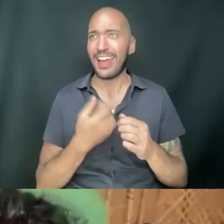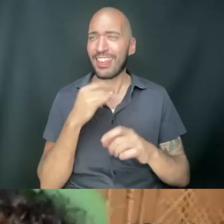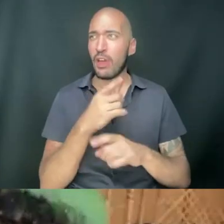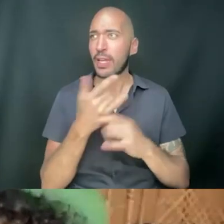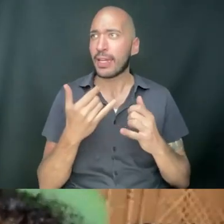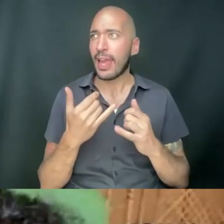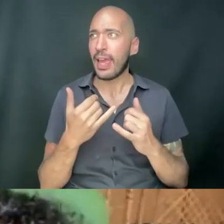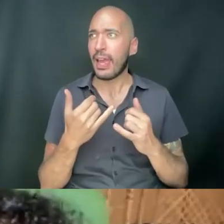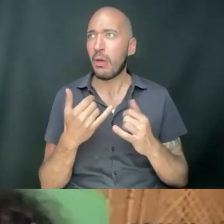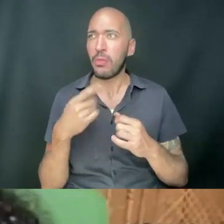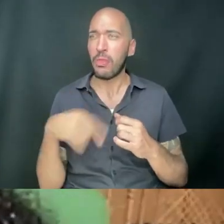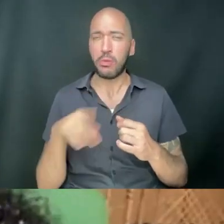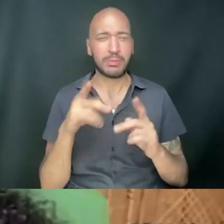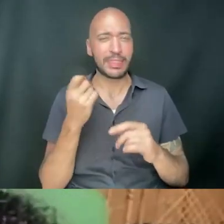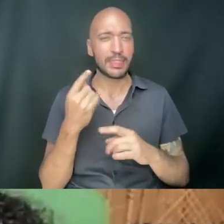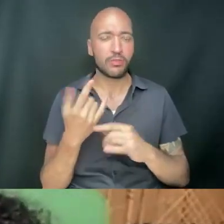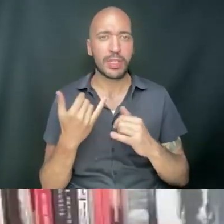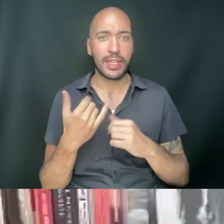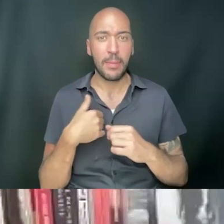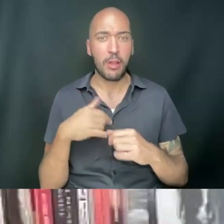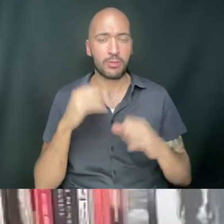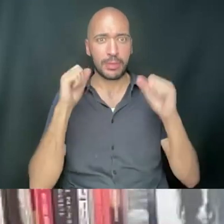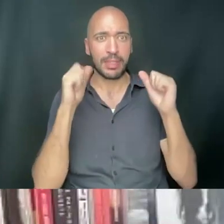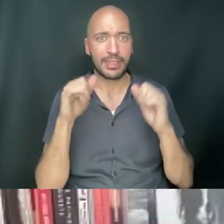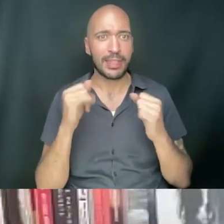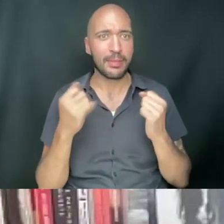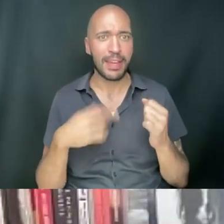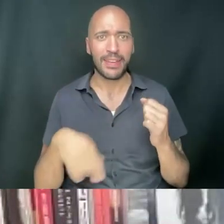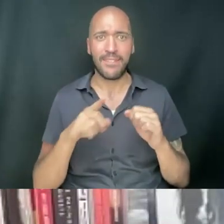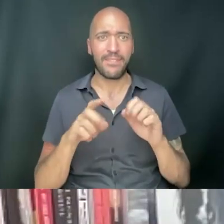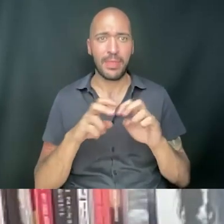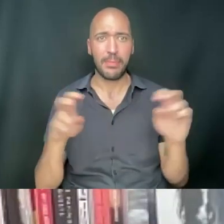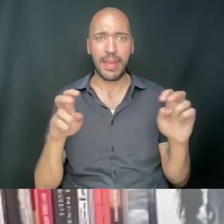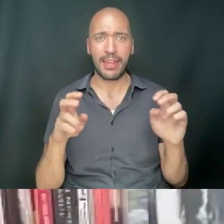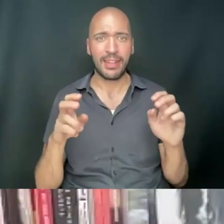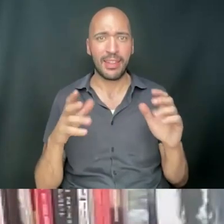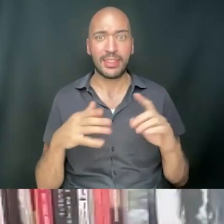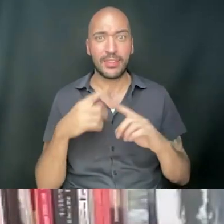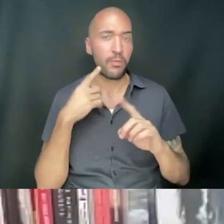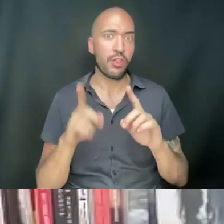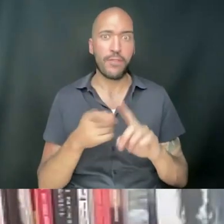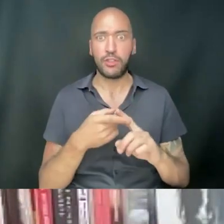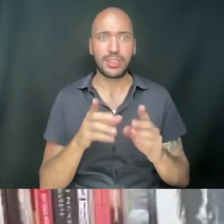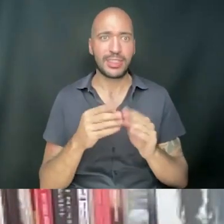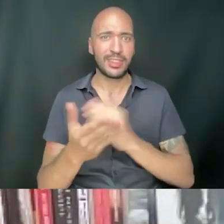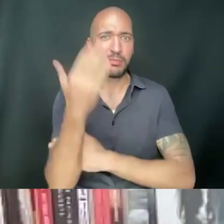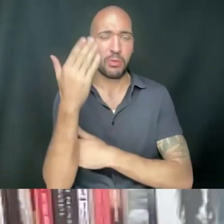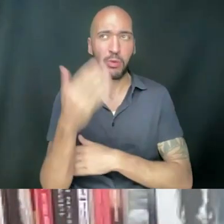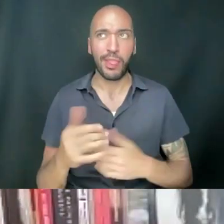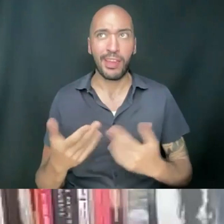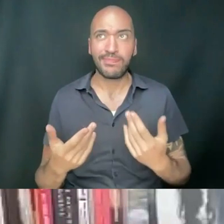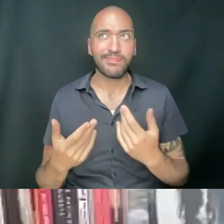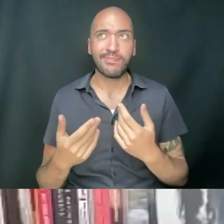So I'm also amazed, like many of the panelists for the first session this morning were like,